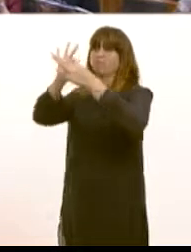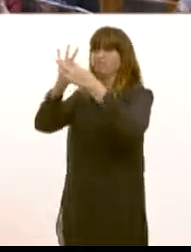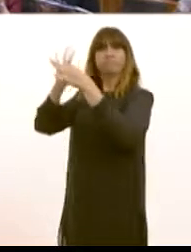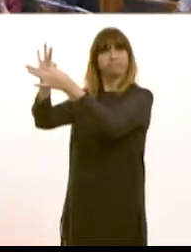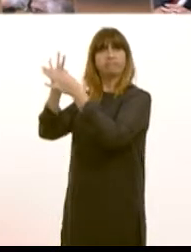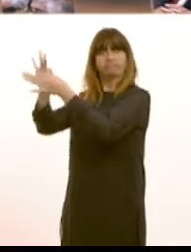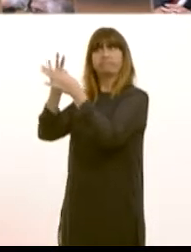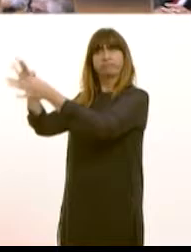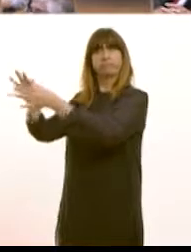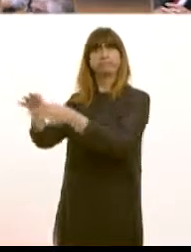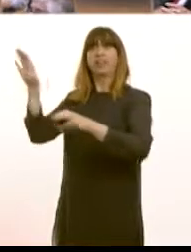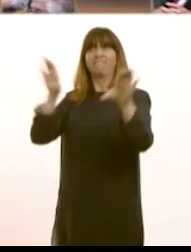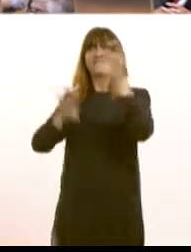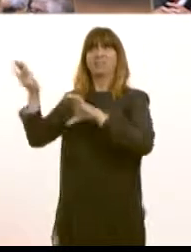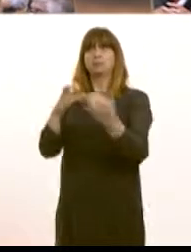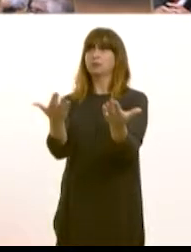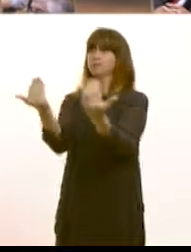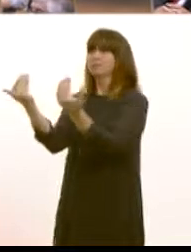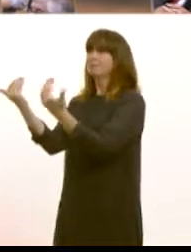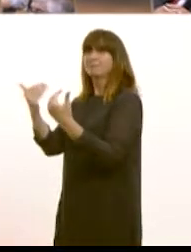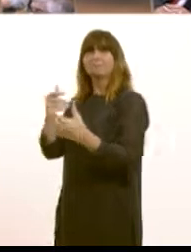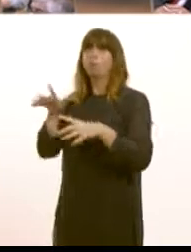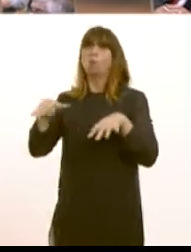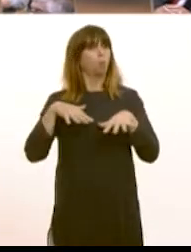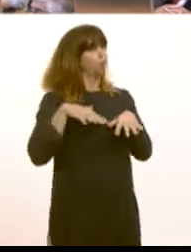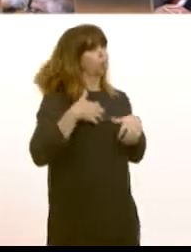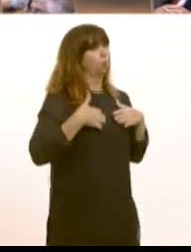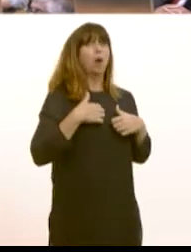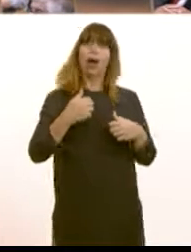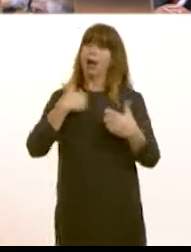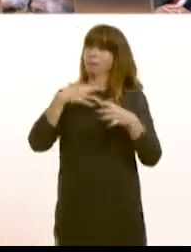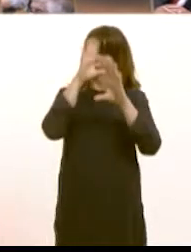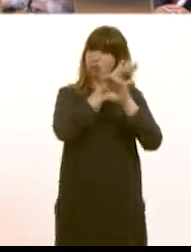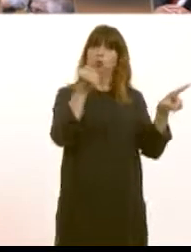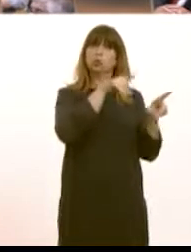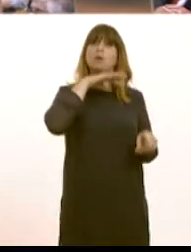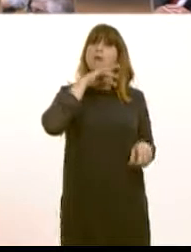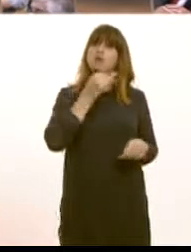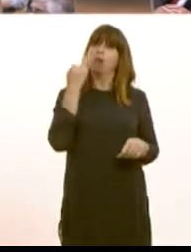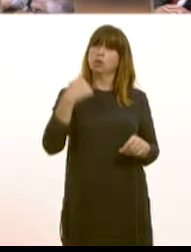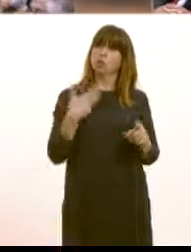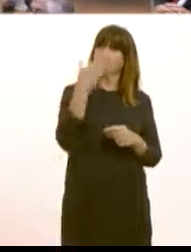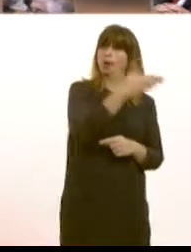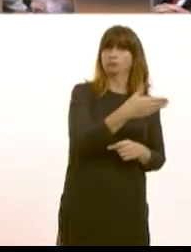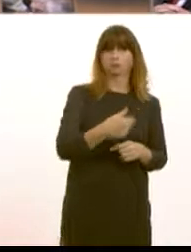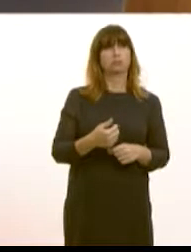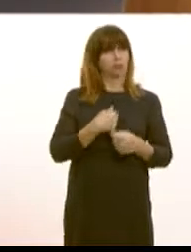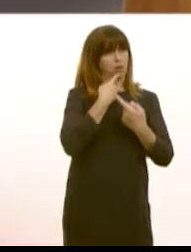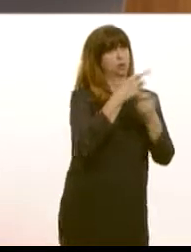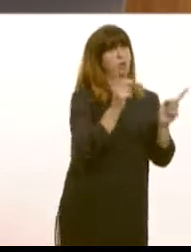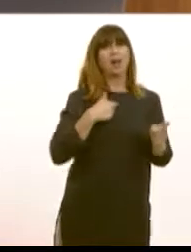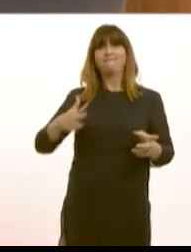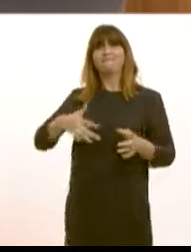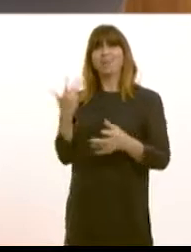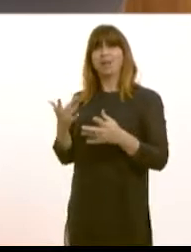be successful in attracting investment. That's the message I took to the US last week. From my perspective, it's hugely important that we have tariff-free